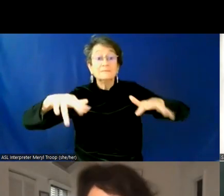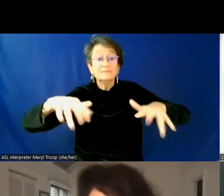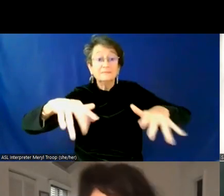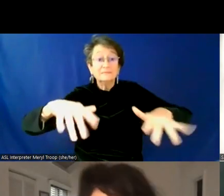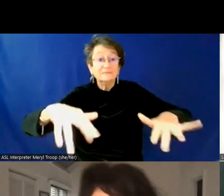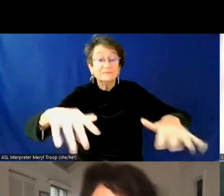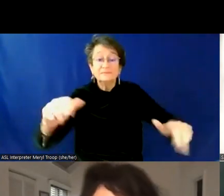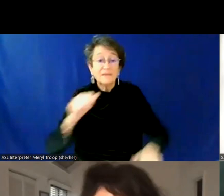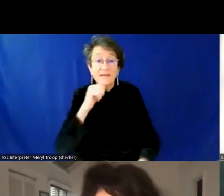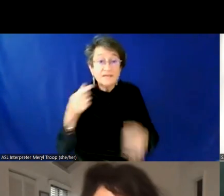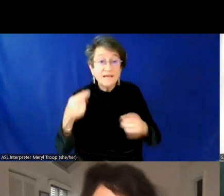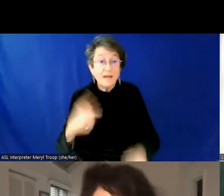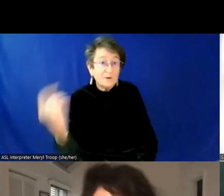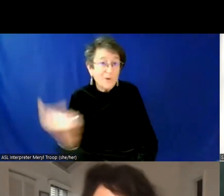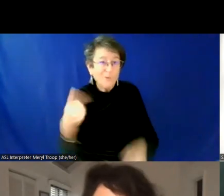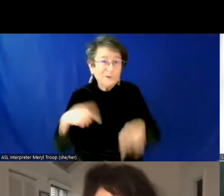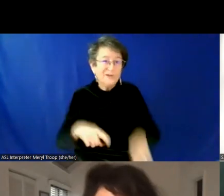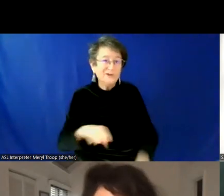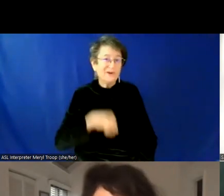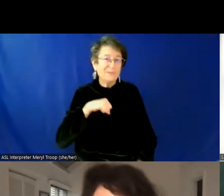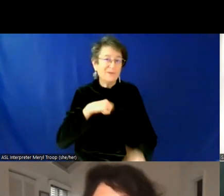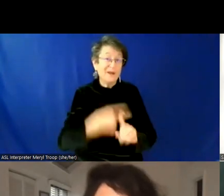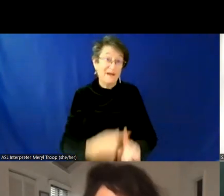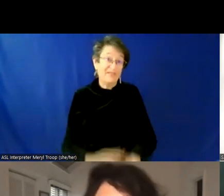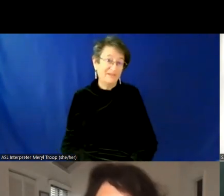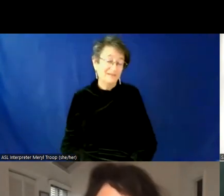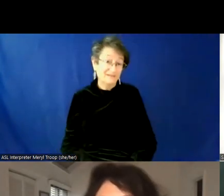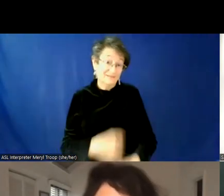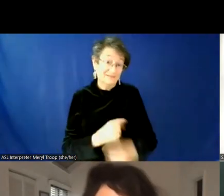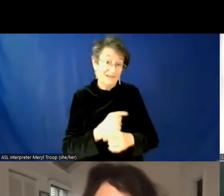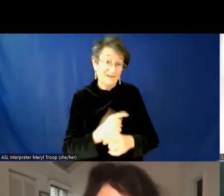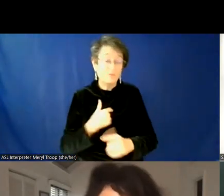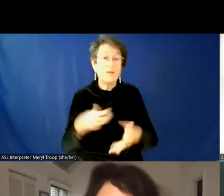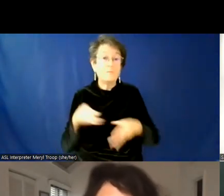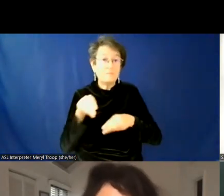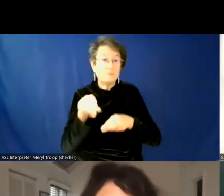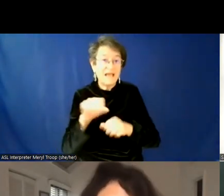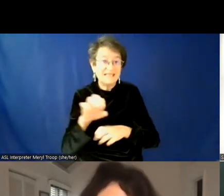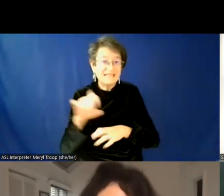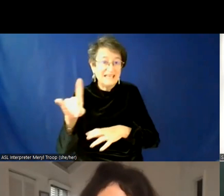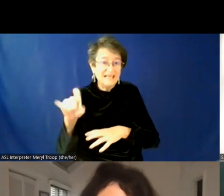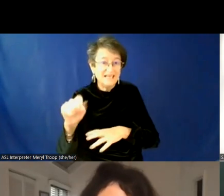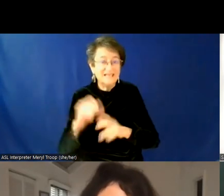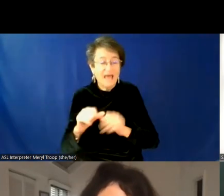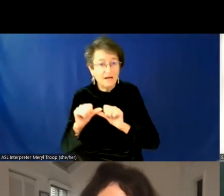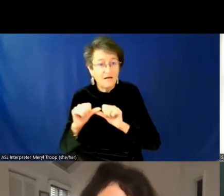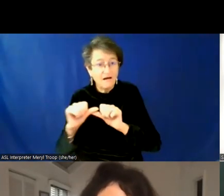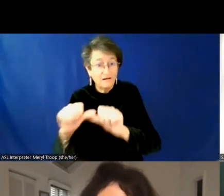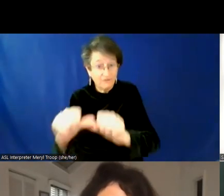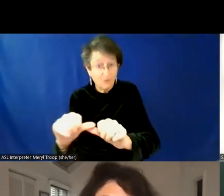didn't just happen during pride month. You we try to have that fertilized and ongoing. Um,